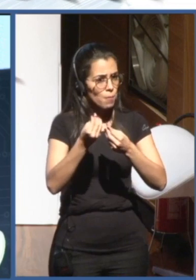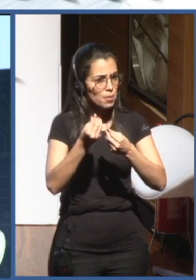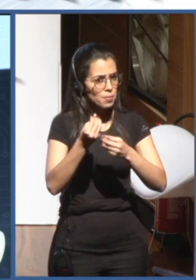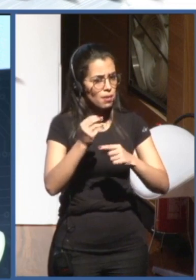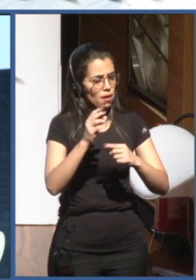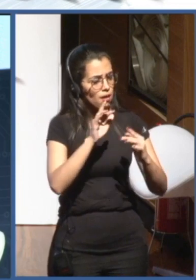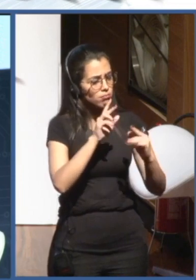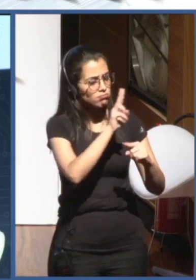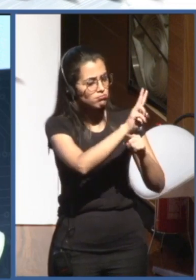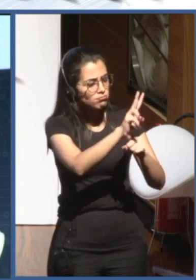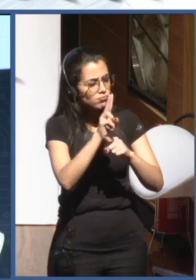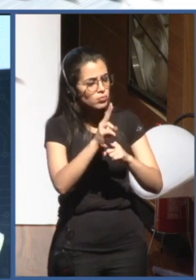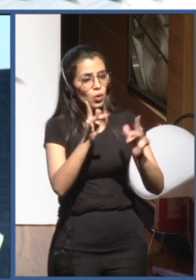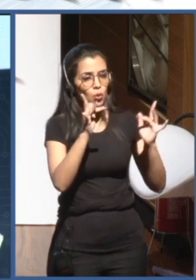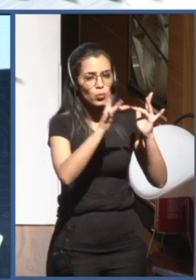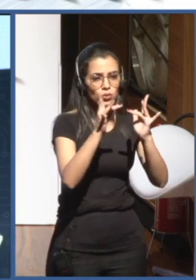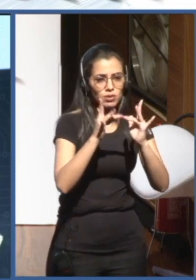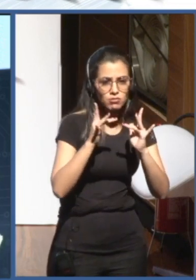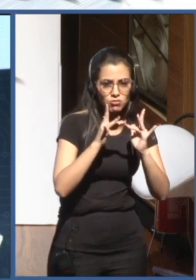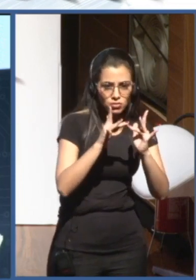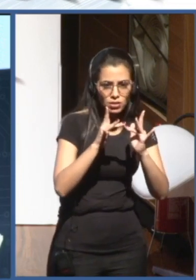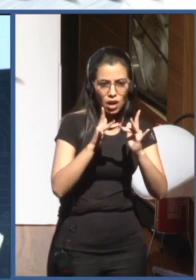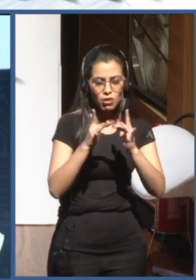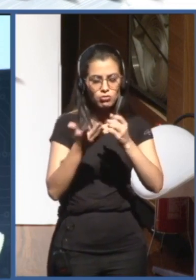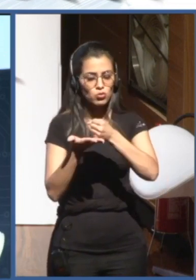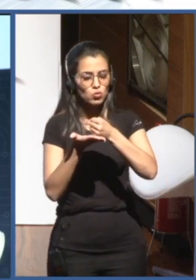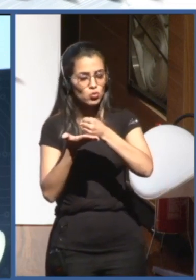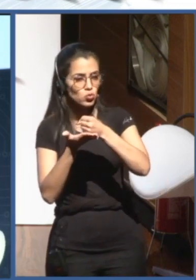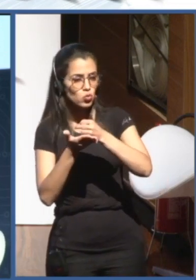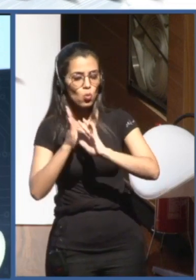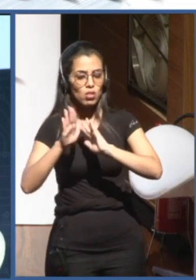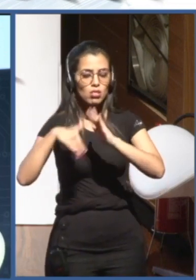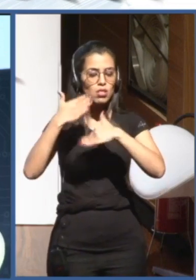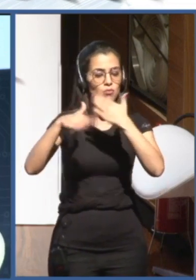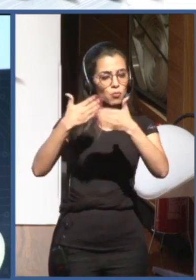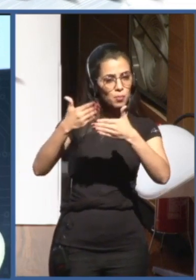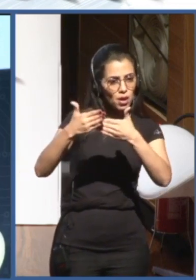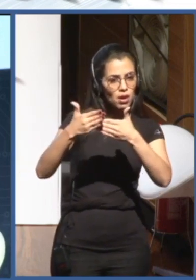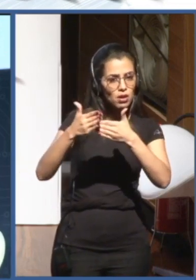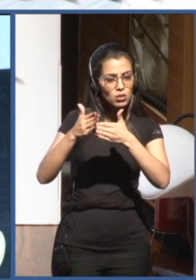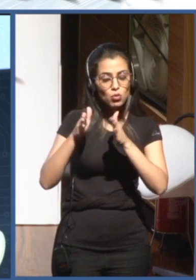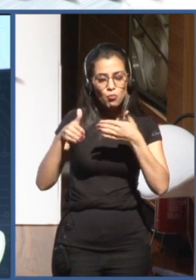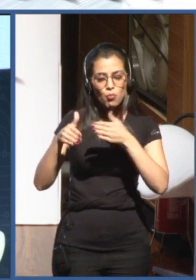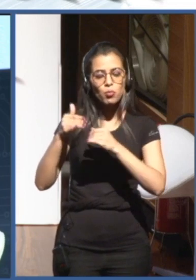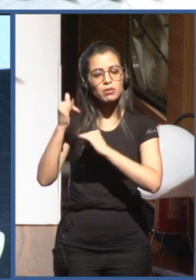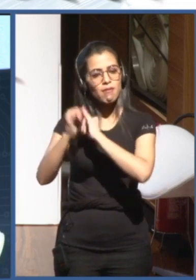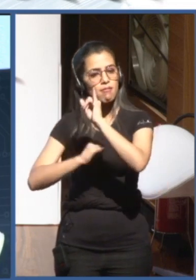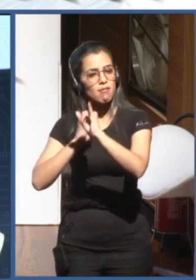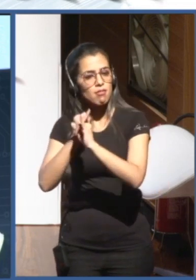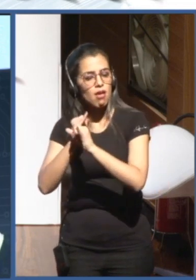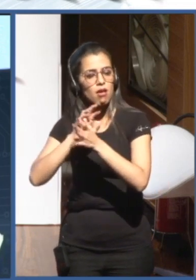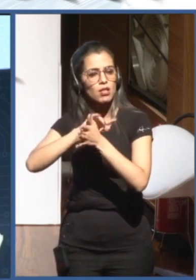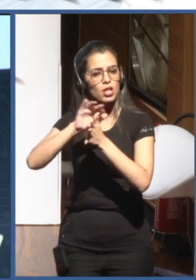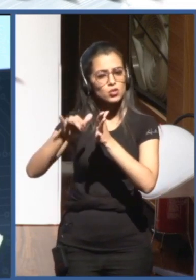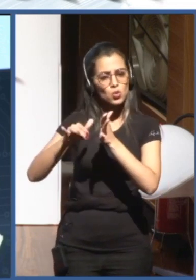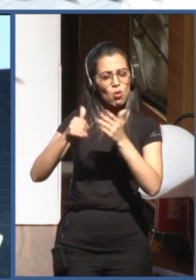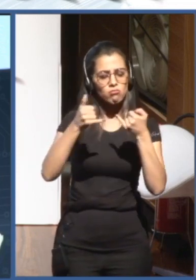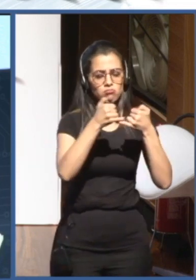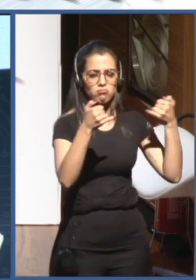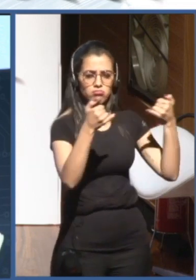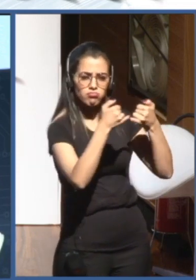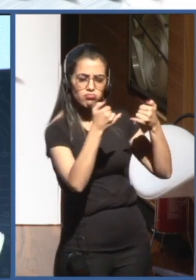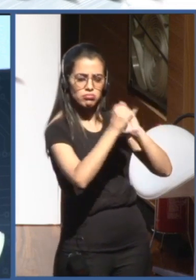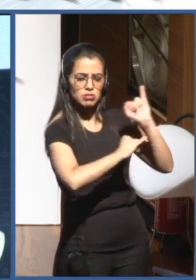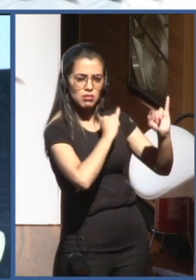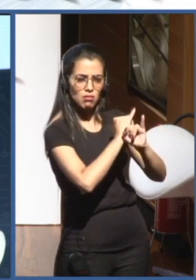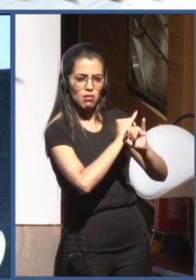the development of the internet of things, of an inch the problem of what has